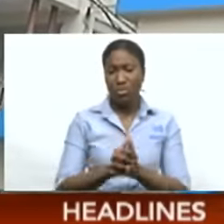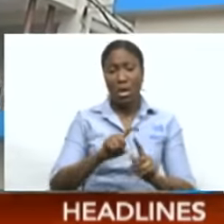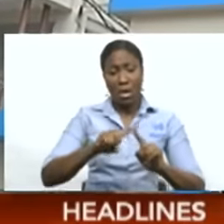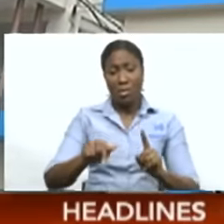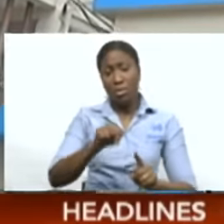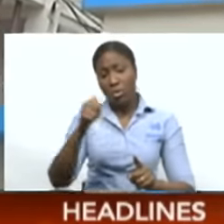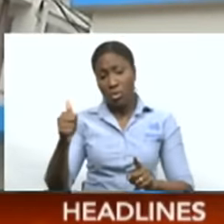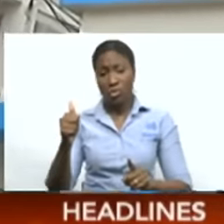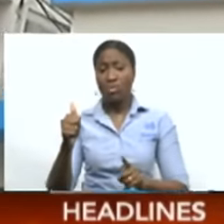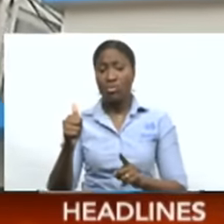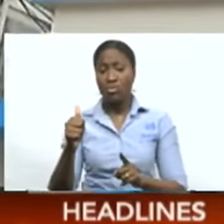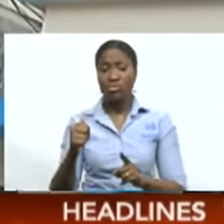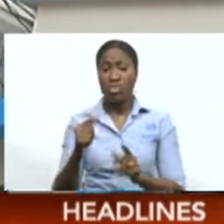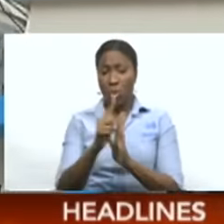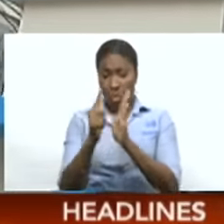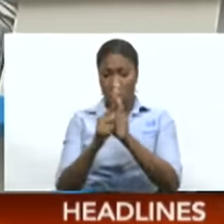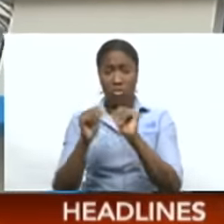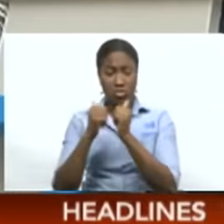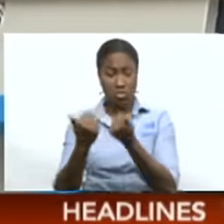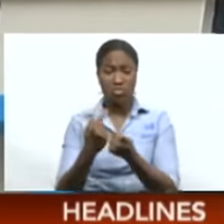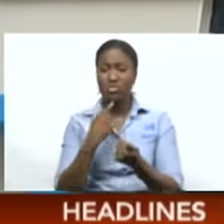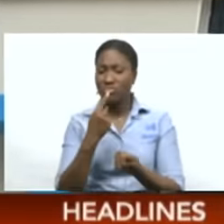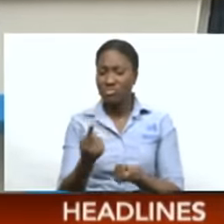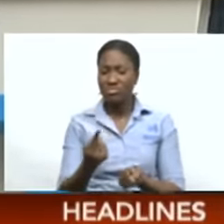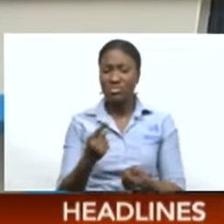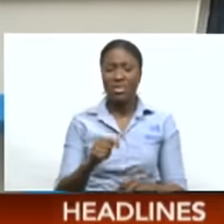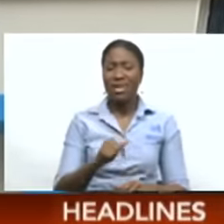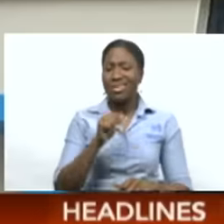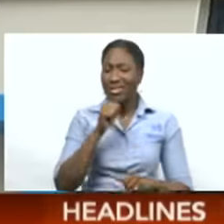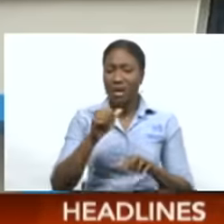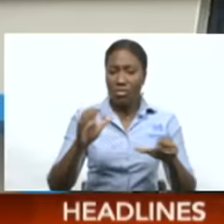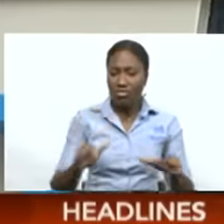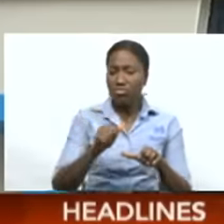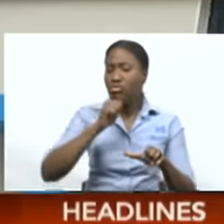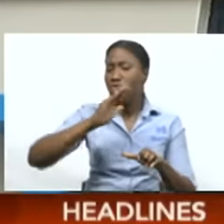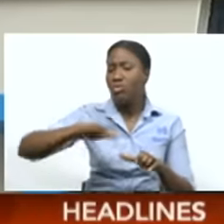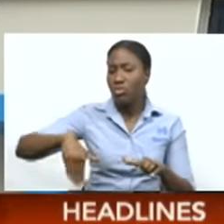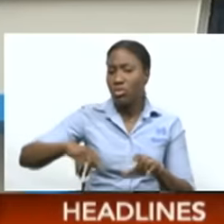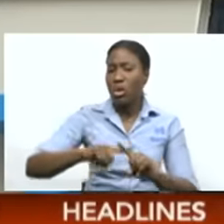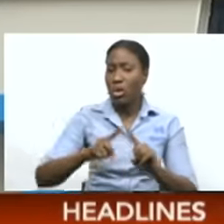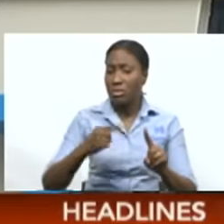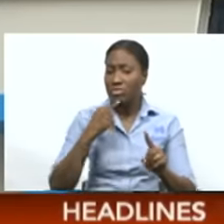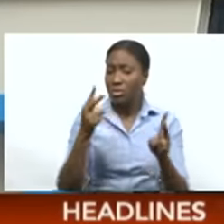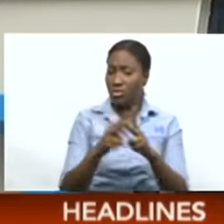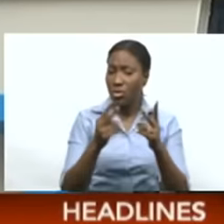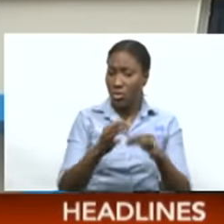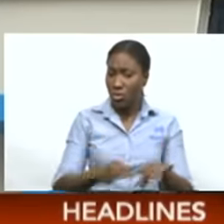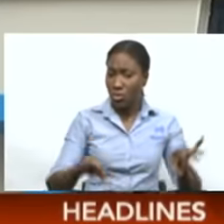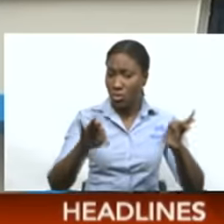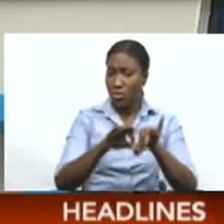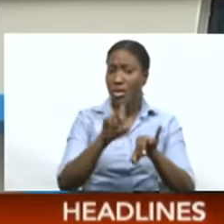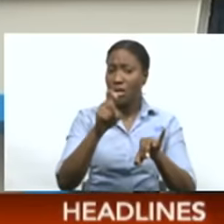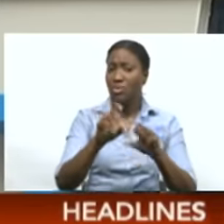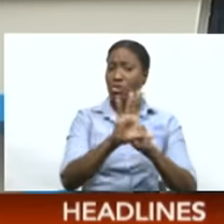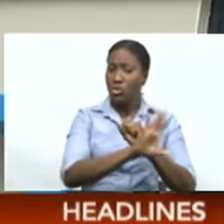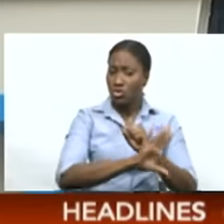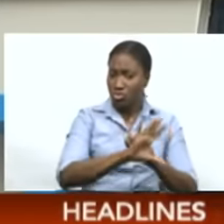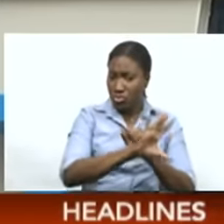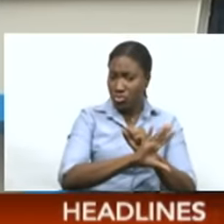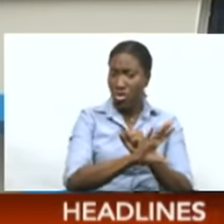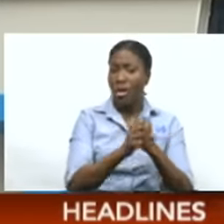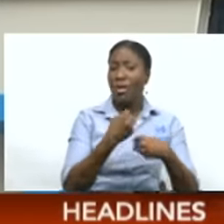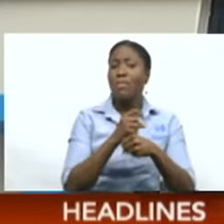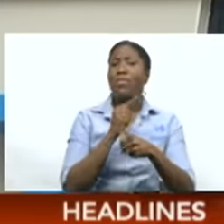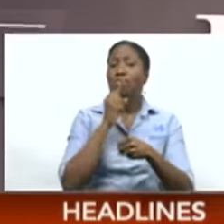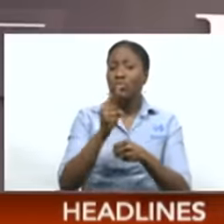today stopped short of making any definitive calls for action but emphasized the importance of safeguarding judicial independence. The